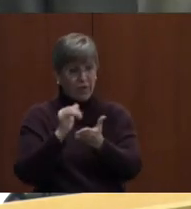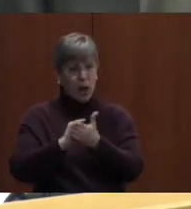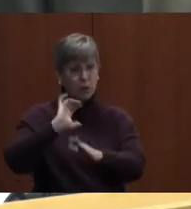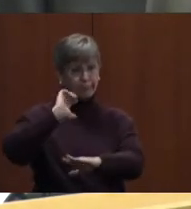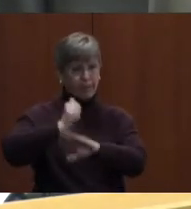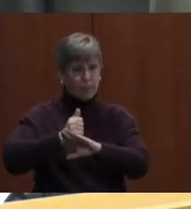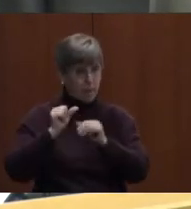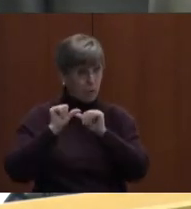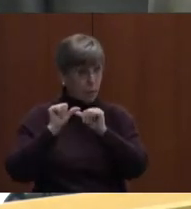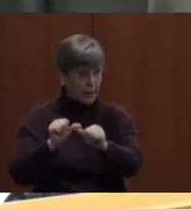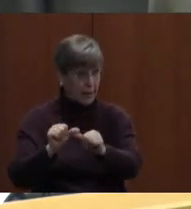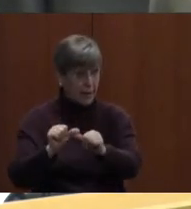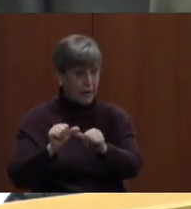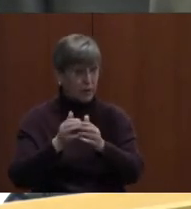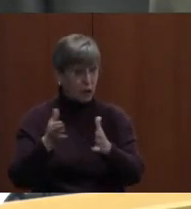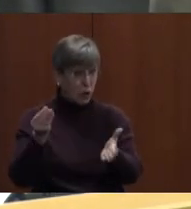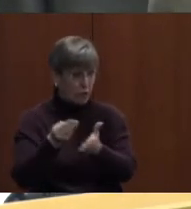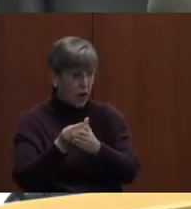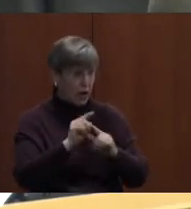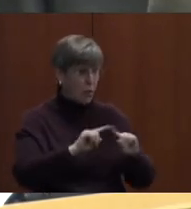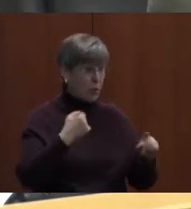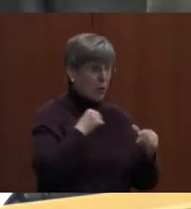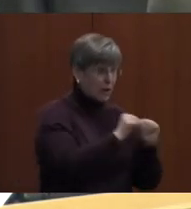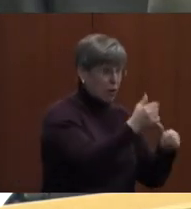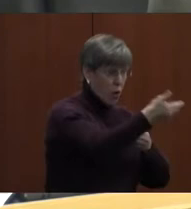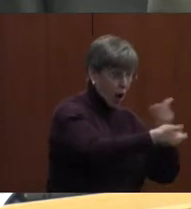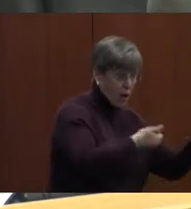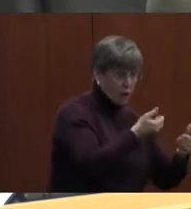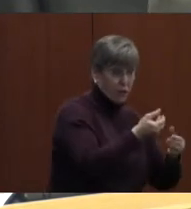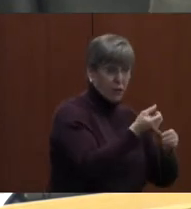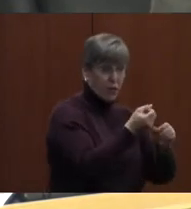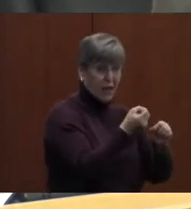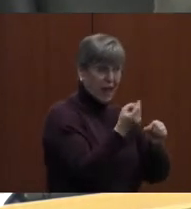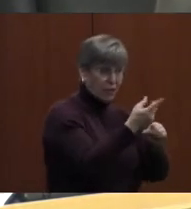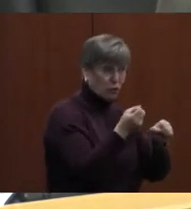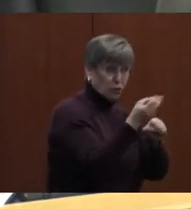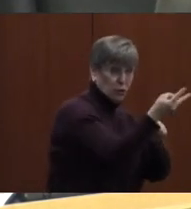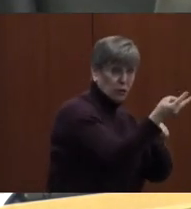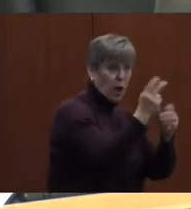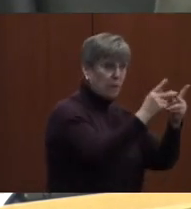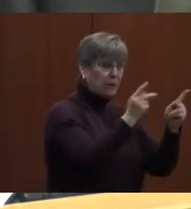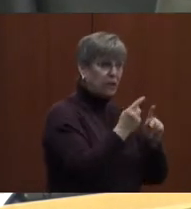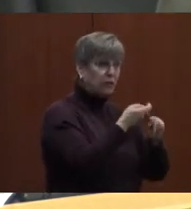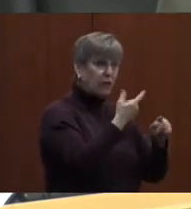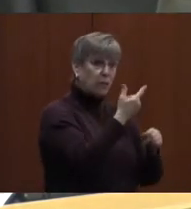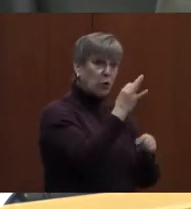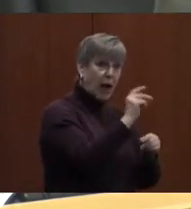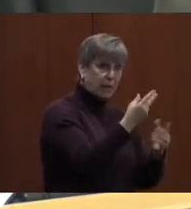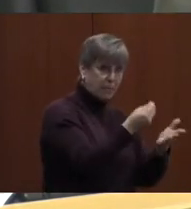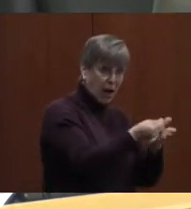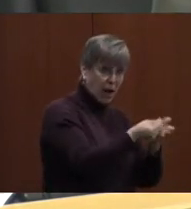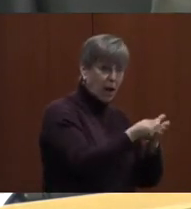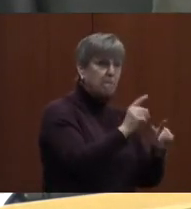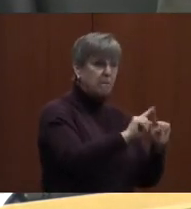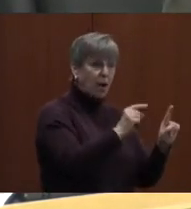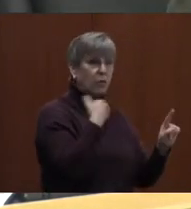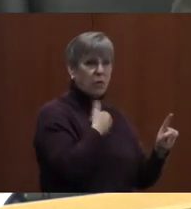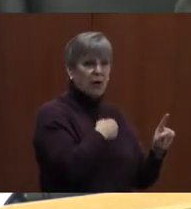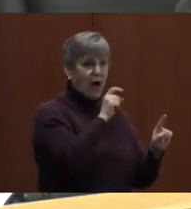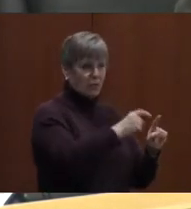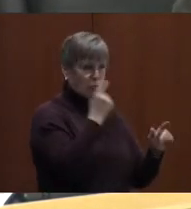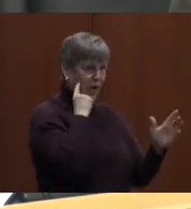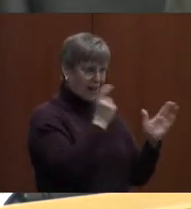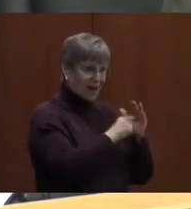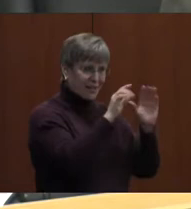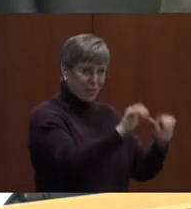these permanently. We also could continue to hire for the next two years positions out of the grant funding, but we'd have to recognize the potential of those